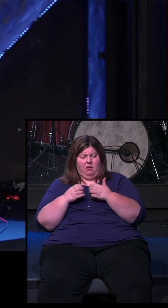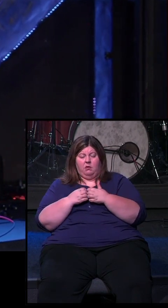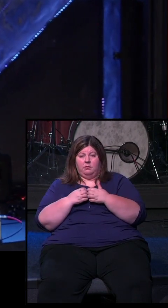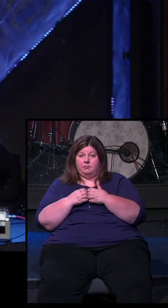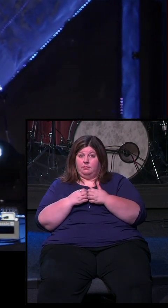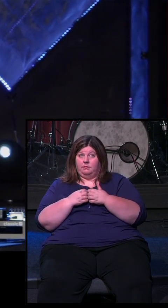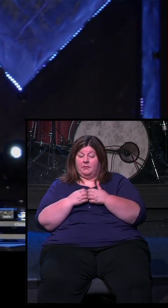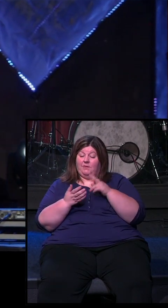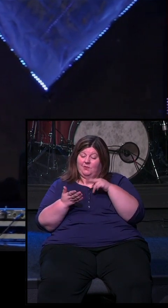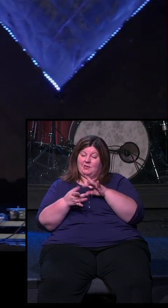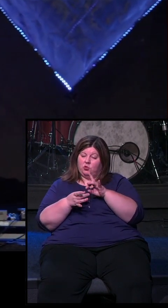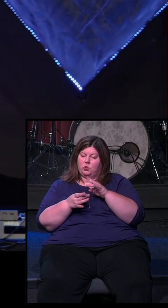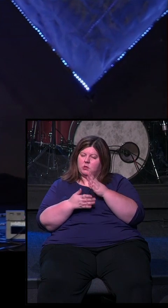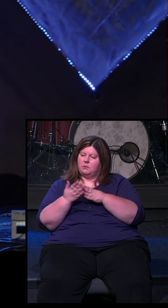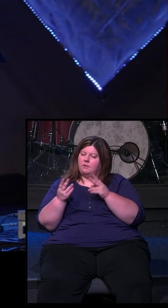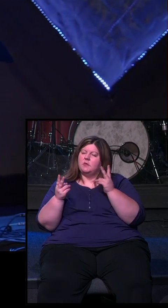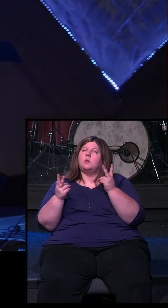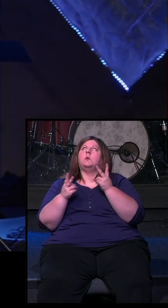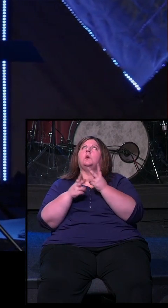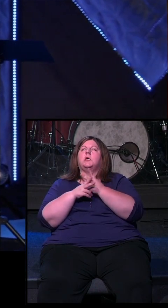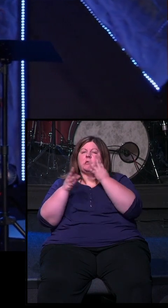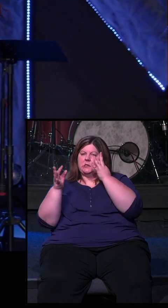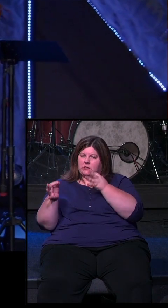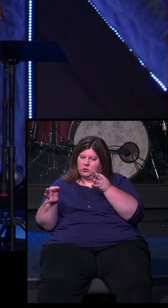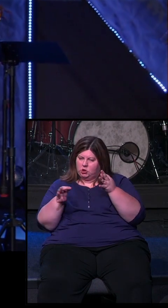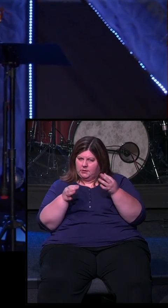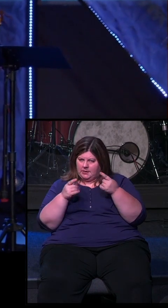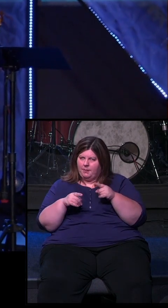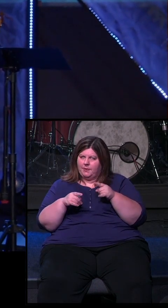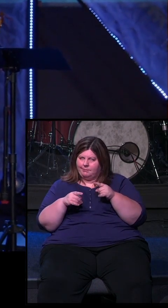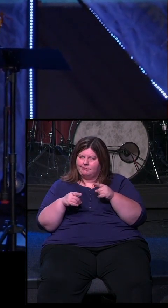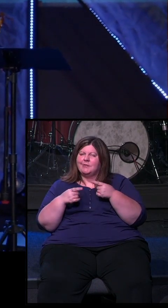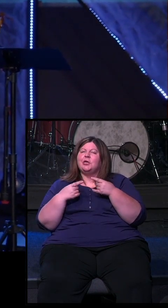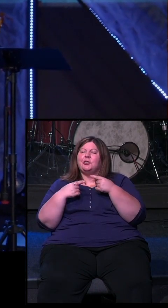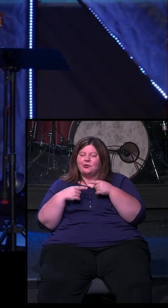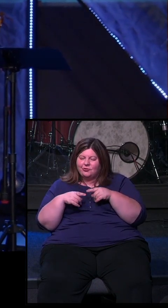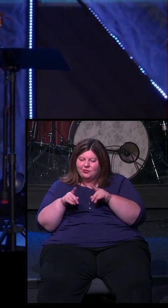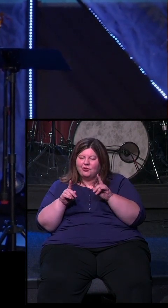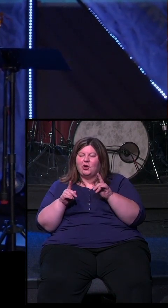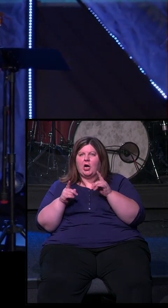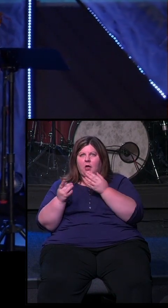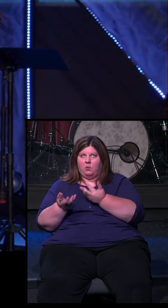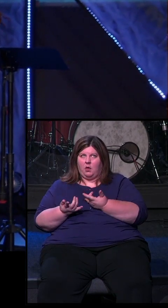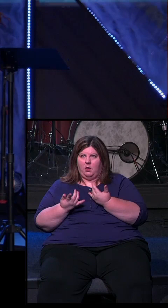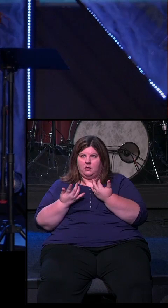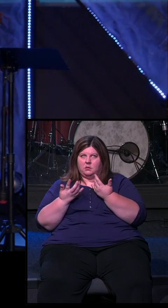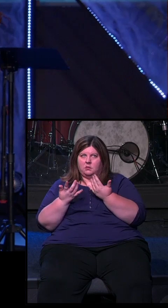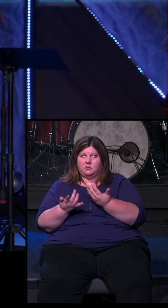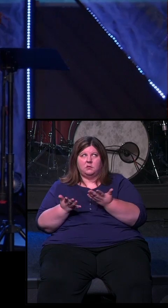you follow that story, you know some of the worst decisions that we make in our lives happen during times in our lives where we're having to wait